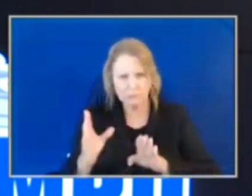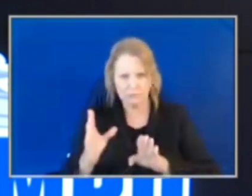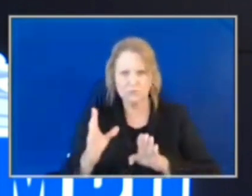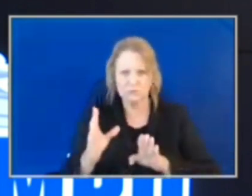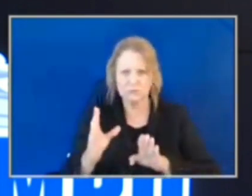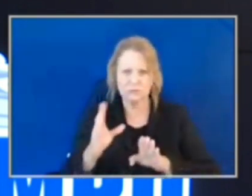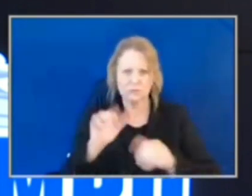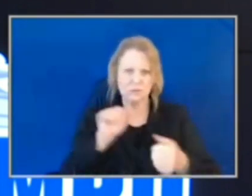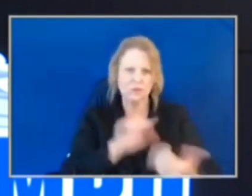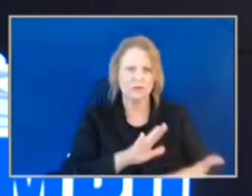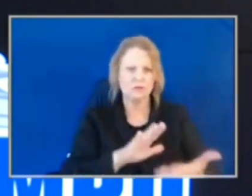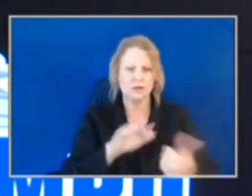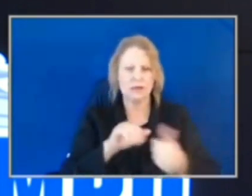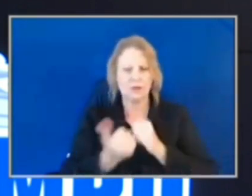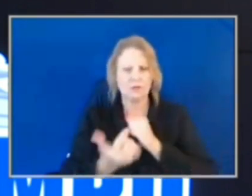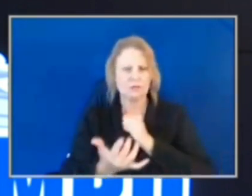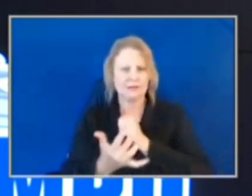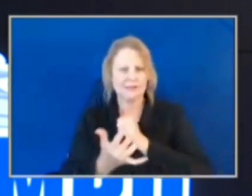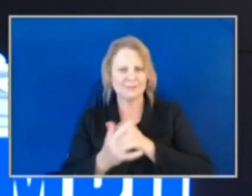And I got a page wrong.